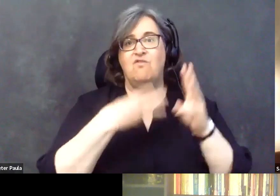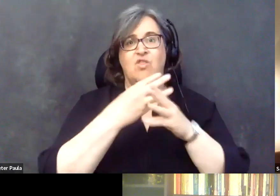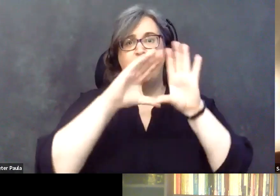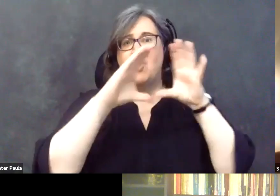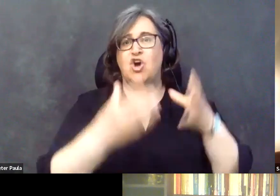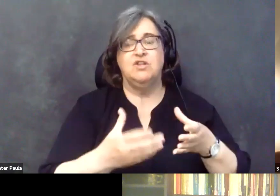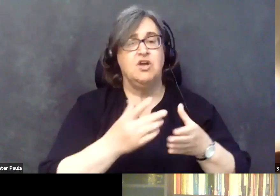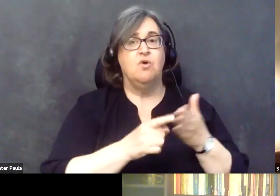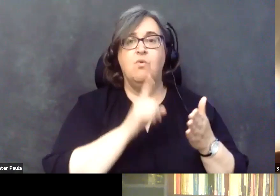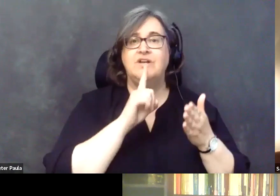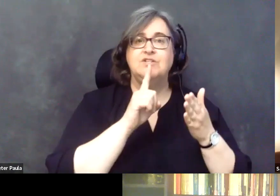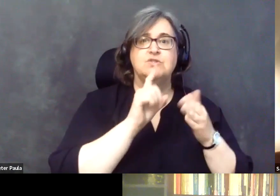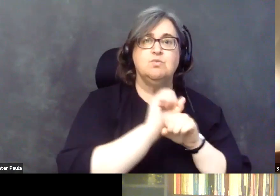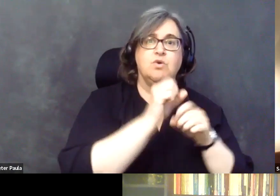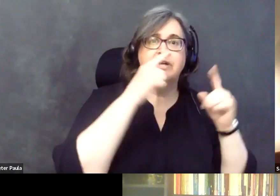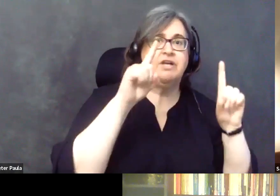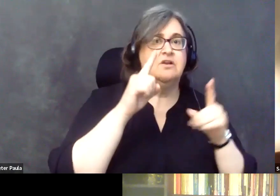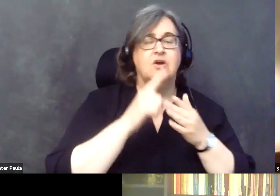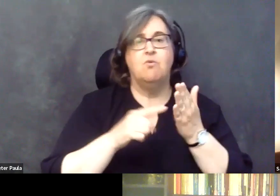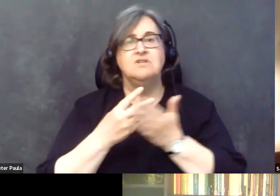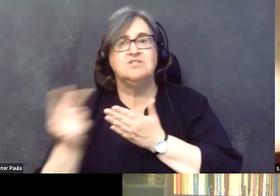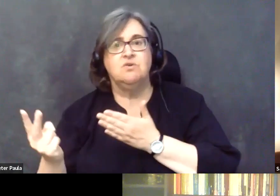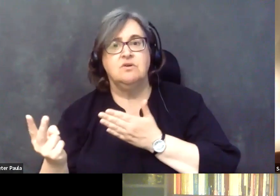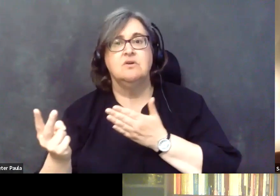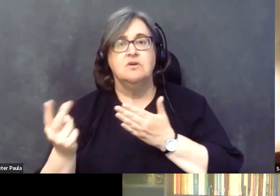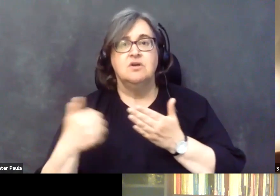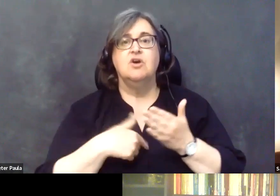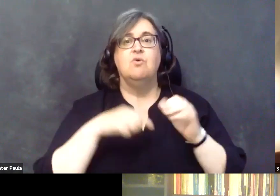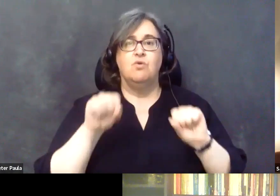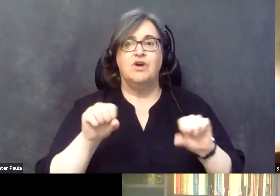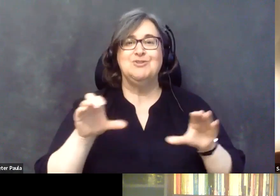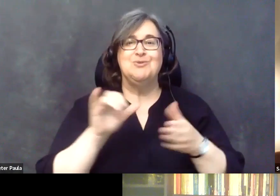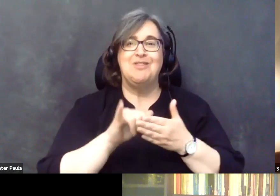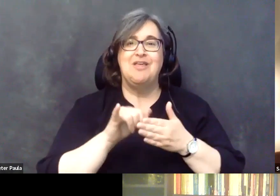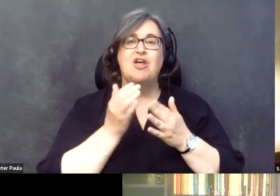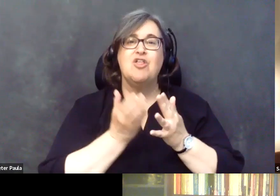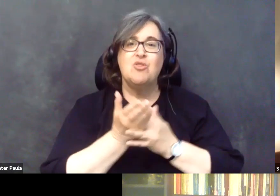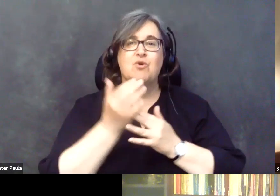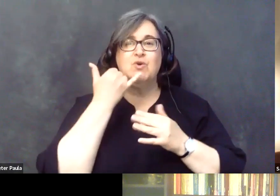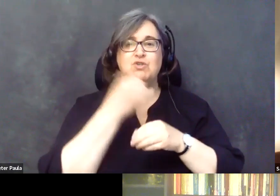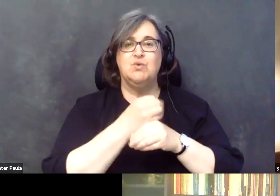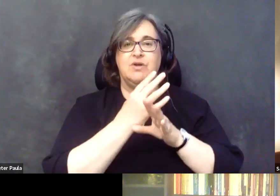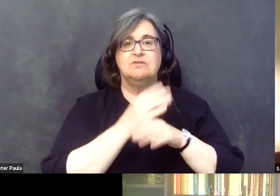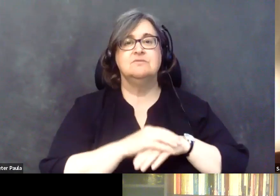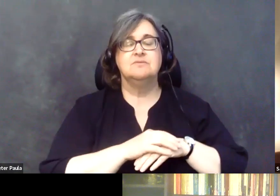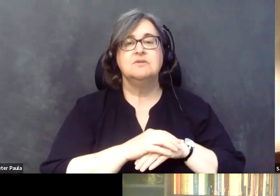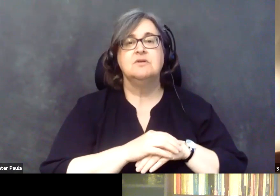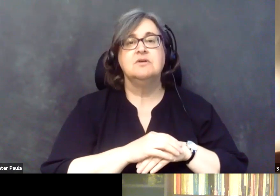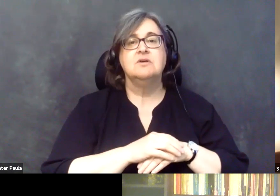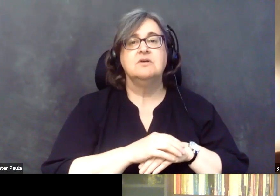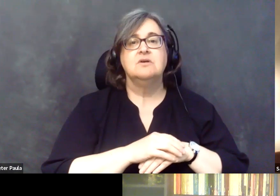working, what's not working. And all of that can be done through telehealth. So let's say there was an expert in